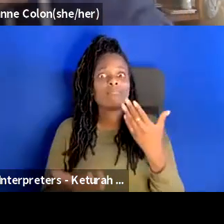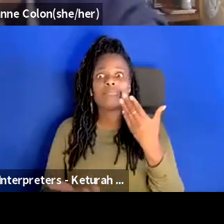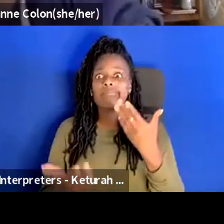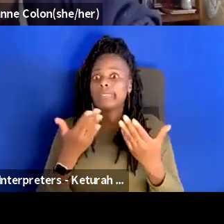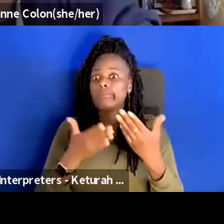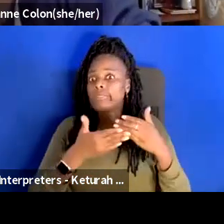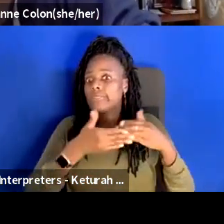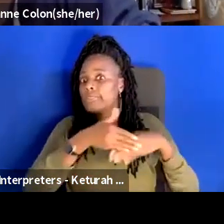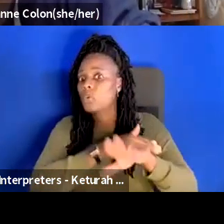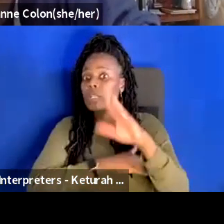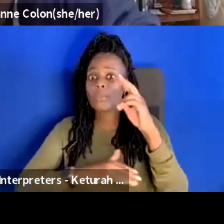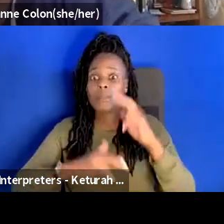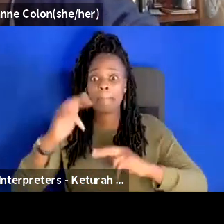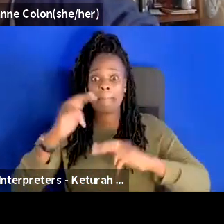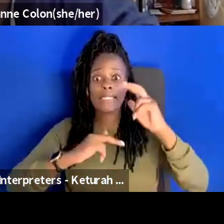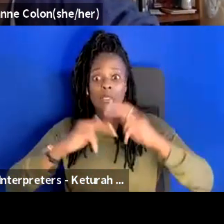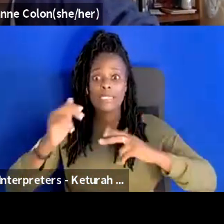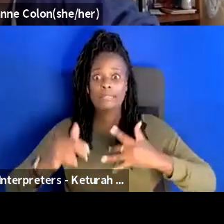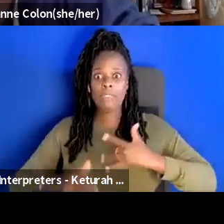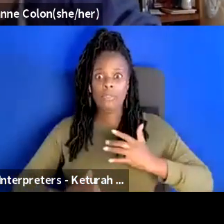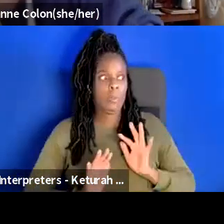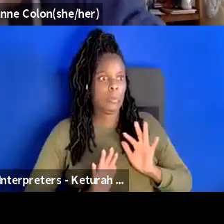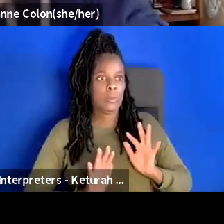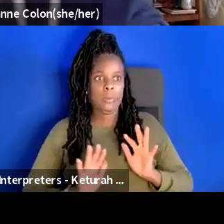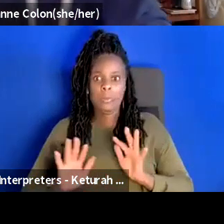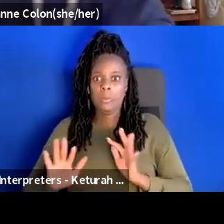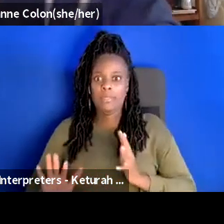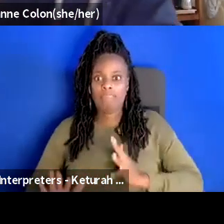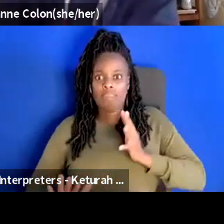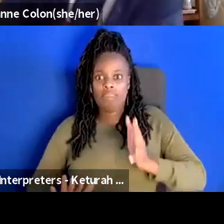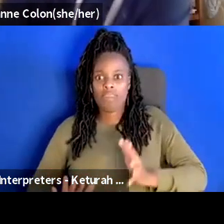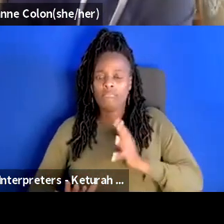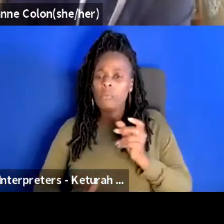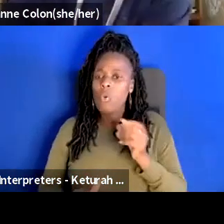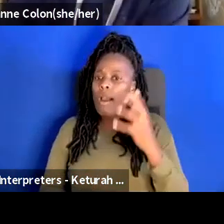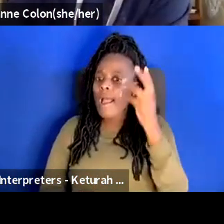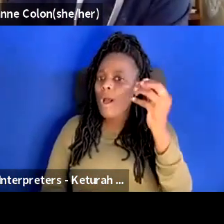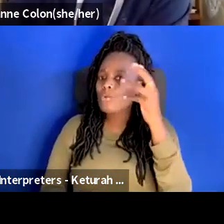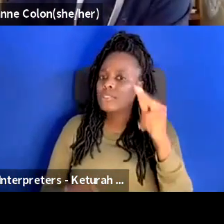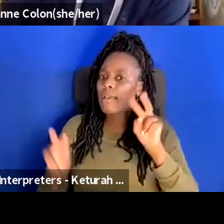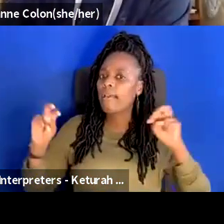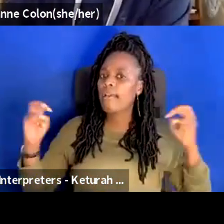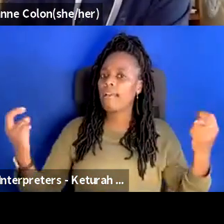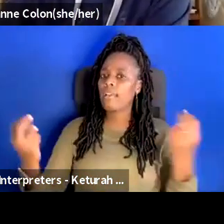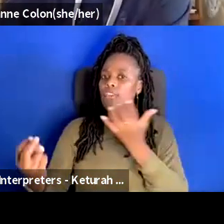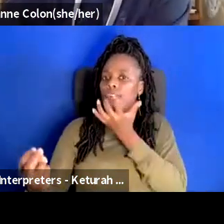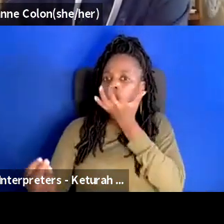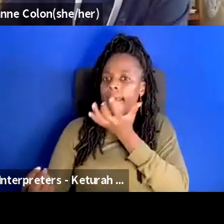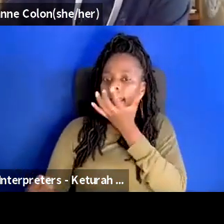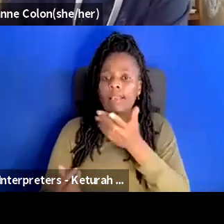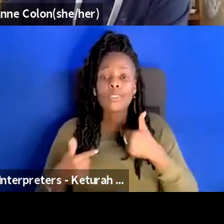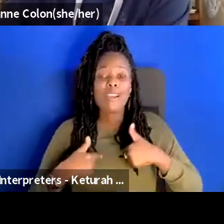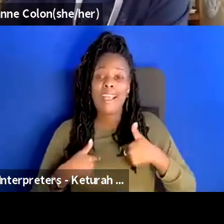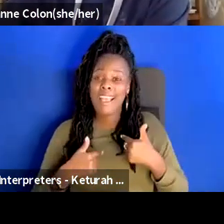a building that feels more formal or whether you're going to an outdoor venue or um you know i came up doing community